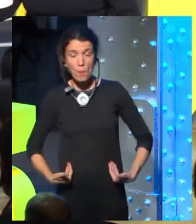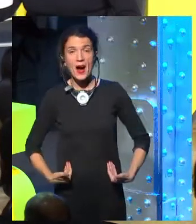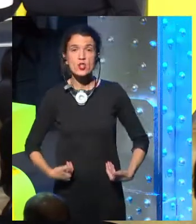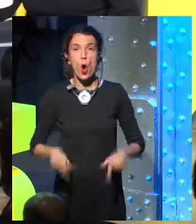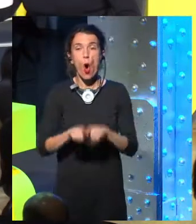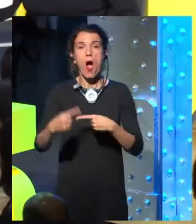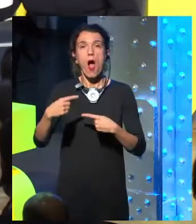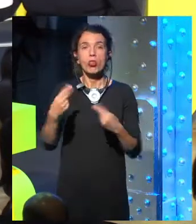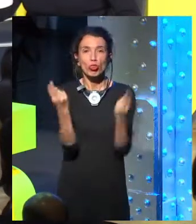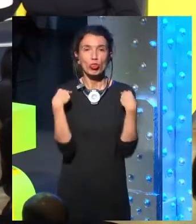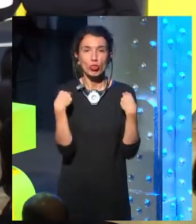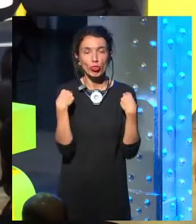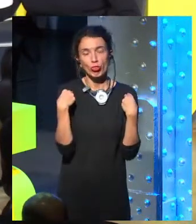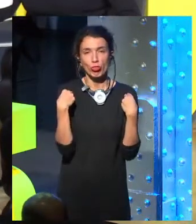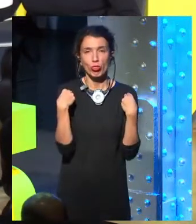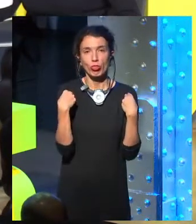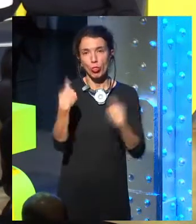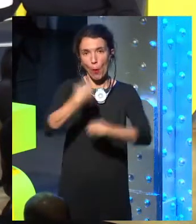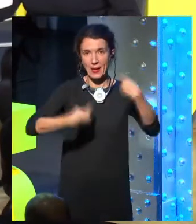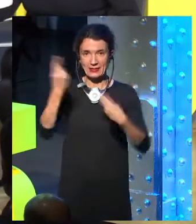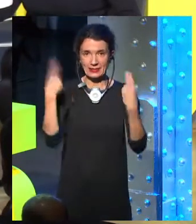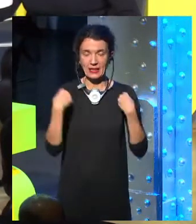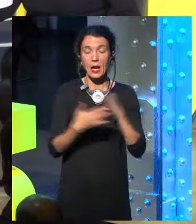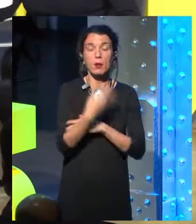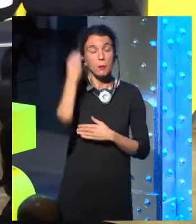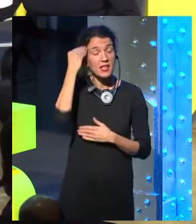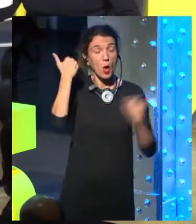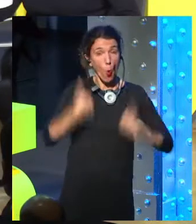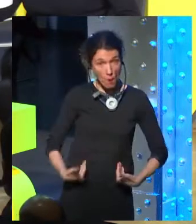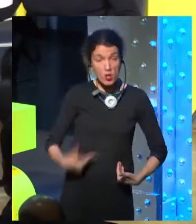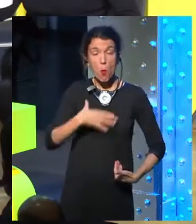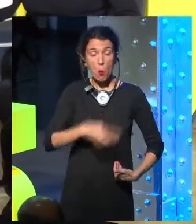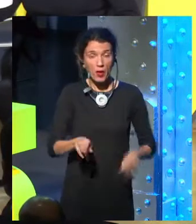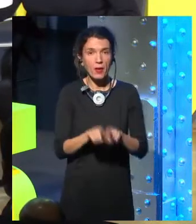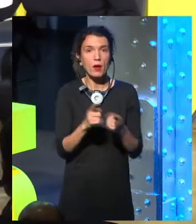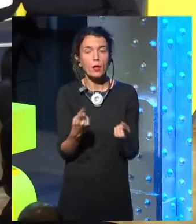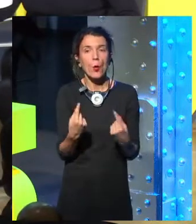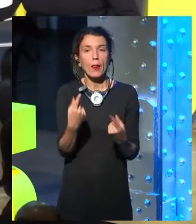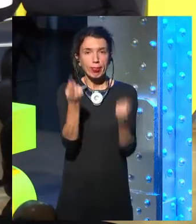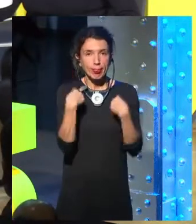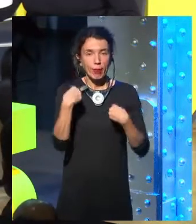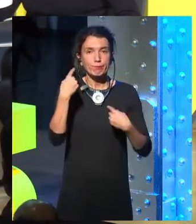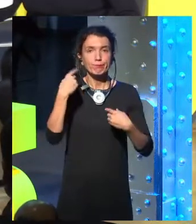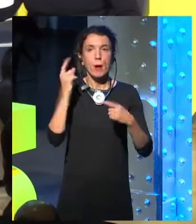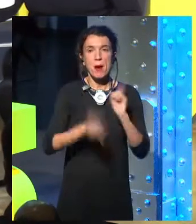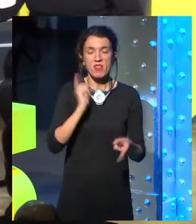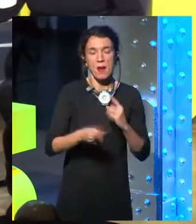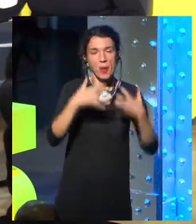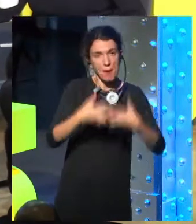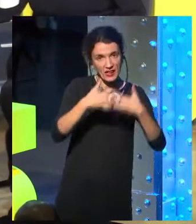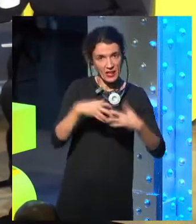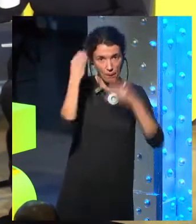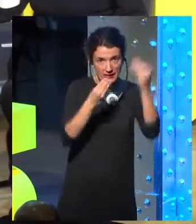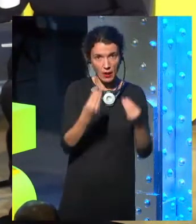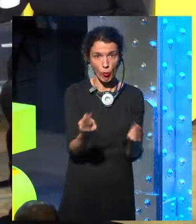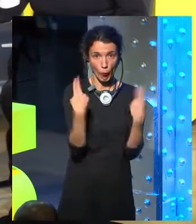Against Humans. And they say, well, is it possible that human beings are able